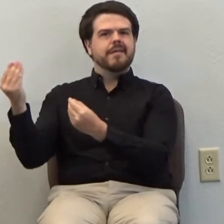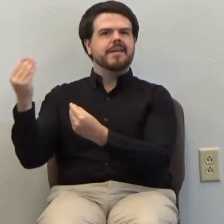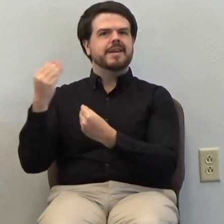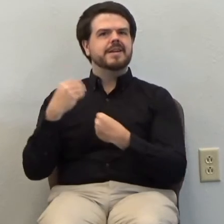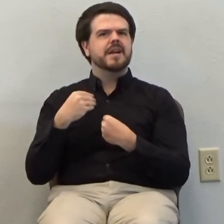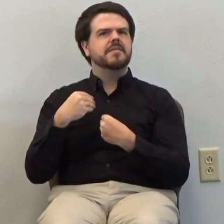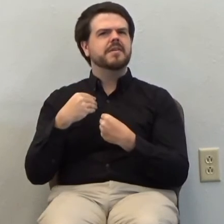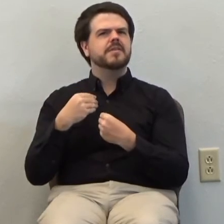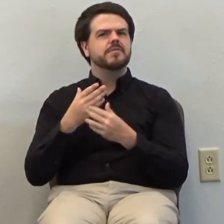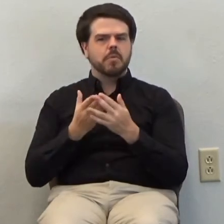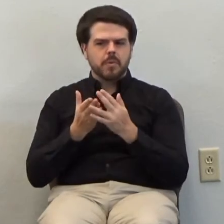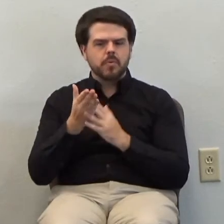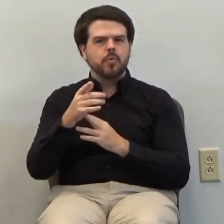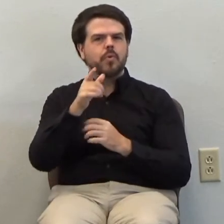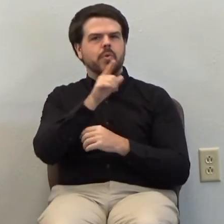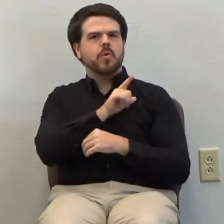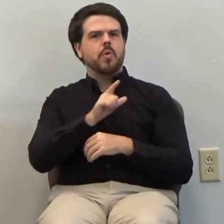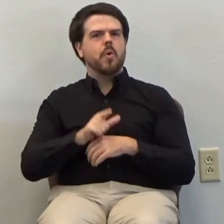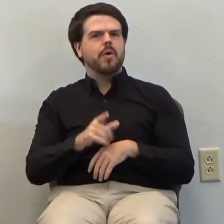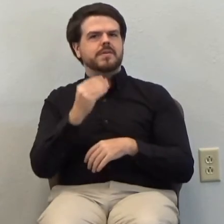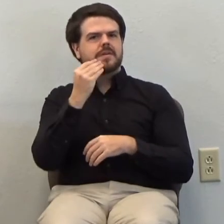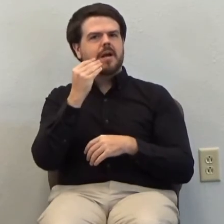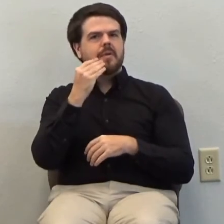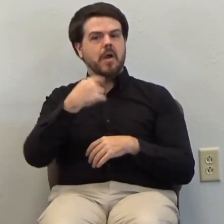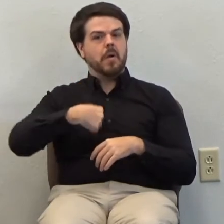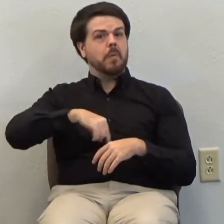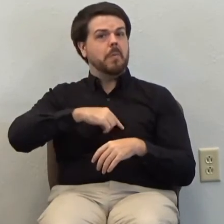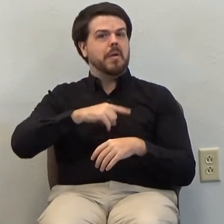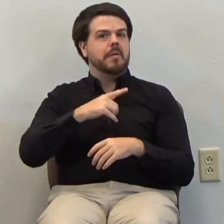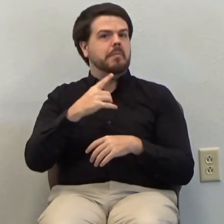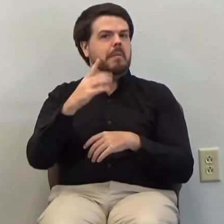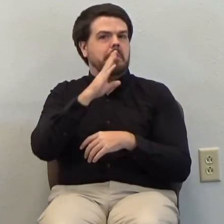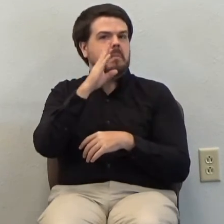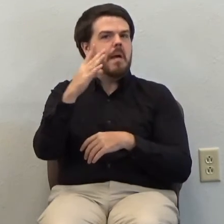even though we didn't realize it because he's faithful to his covenant